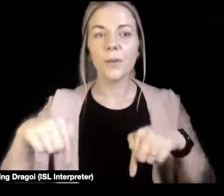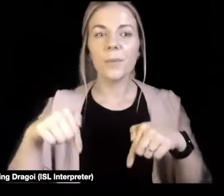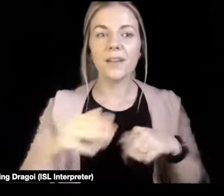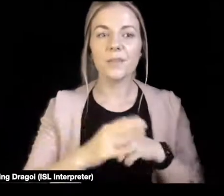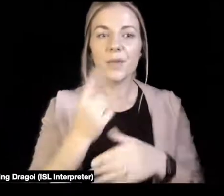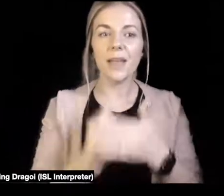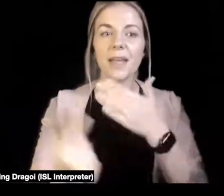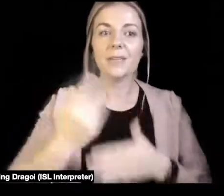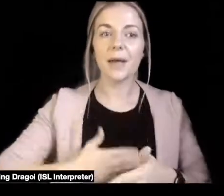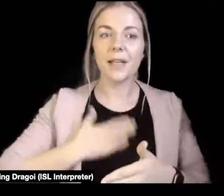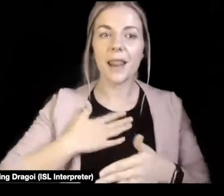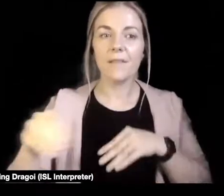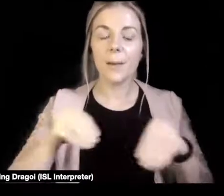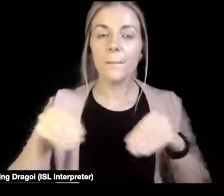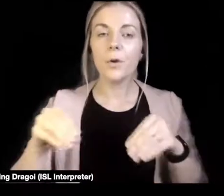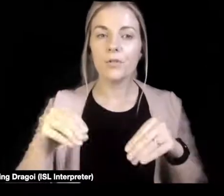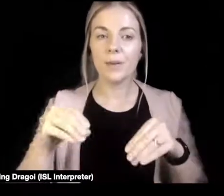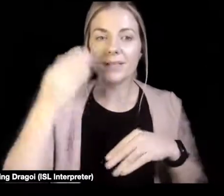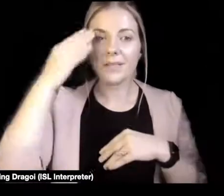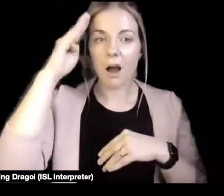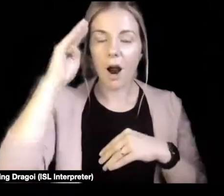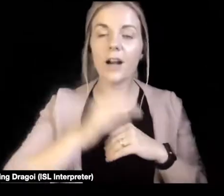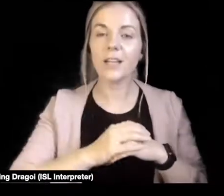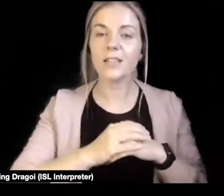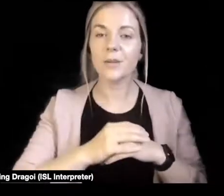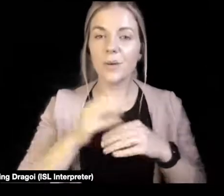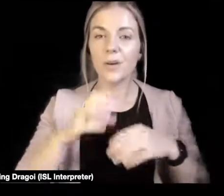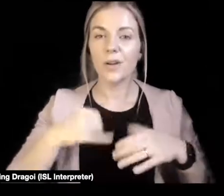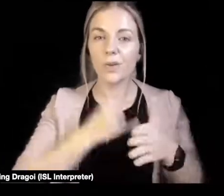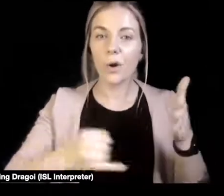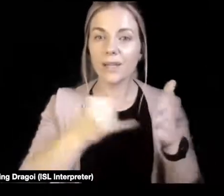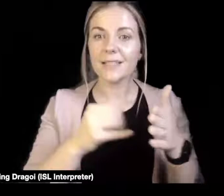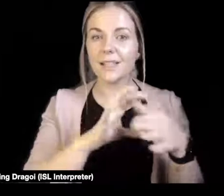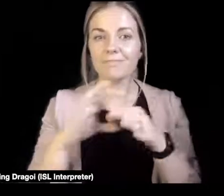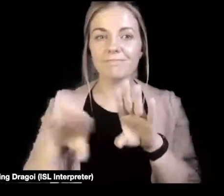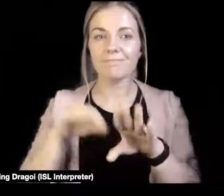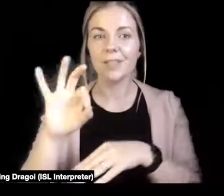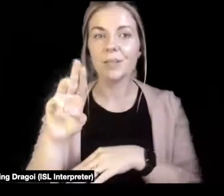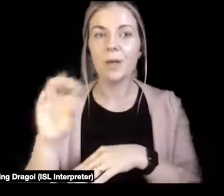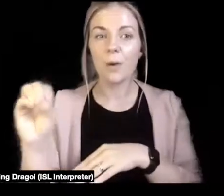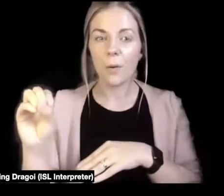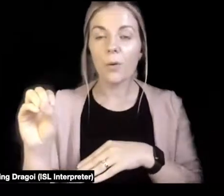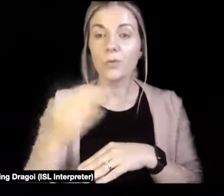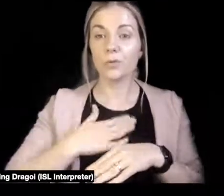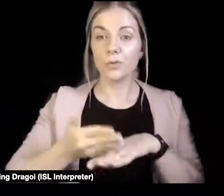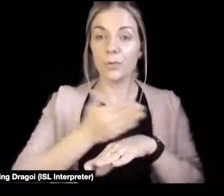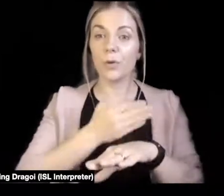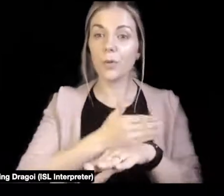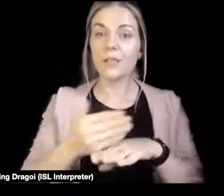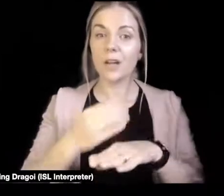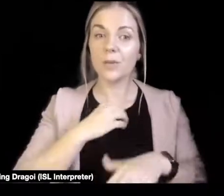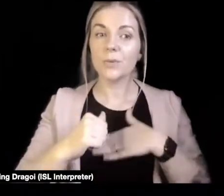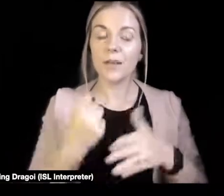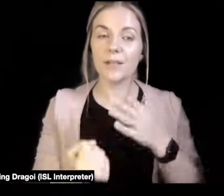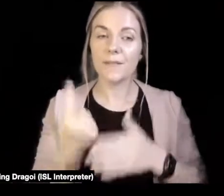cost impairment, a very personal organisation to the GPO. And just before we started tonight, this is an event